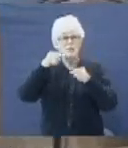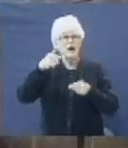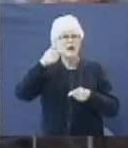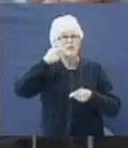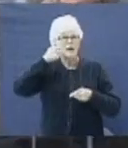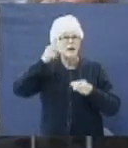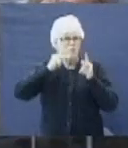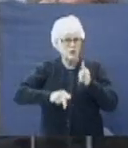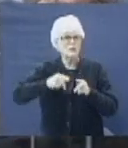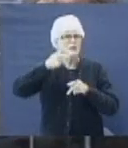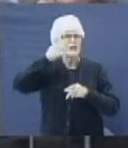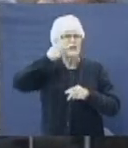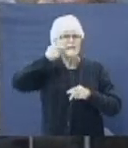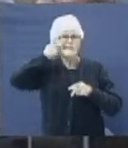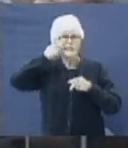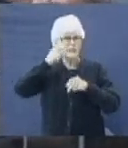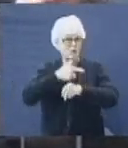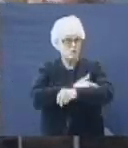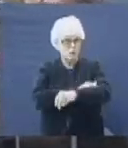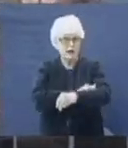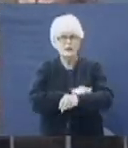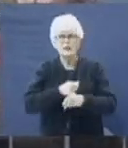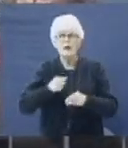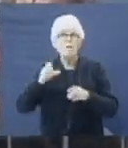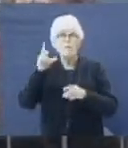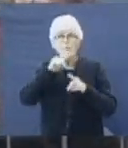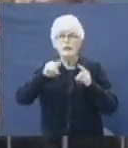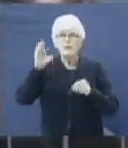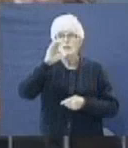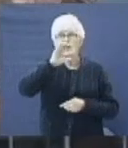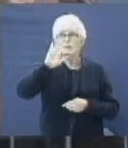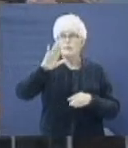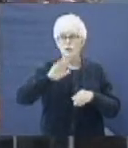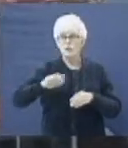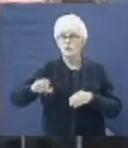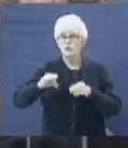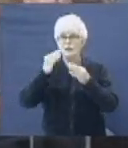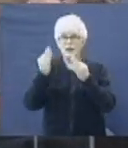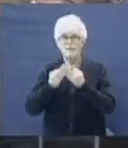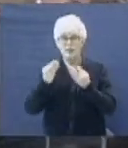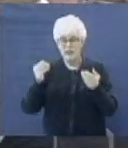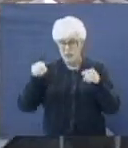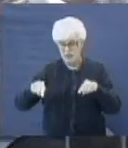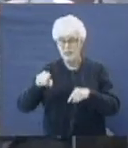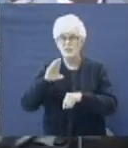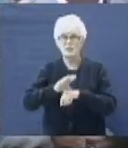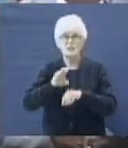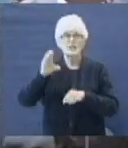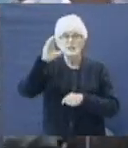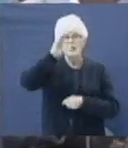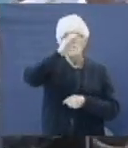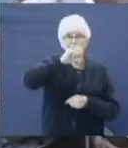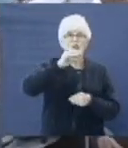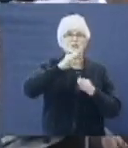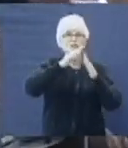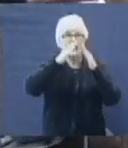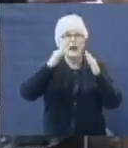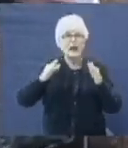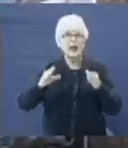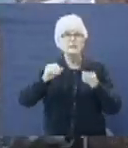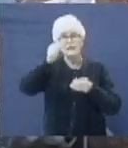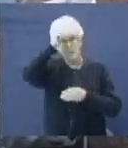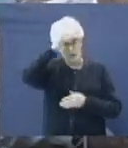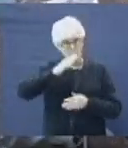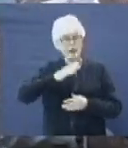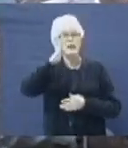looking for your children. And he is looking for your family. And he is looking in this church. And he is searching the house of the men